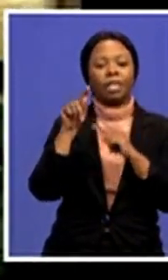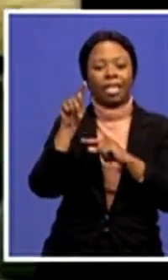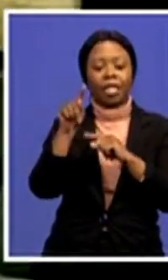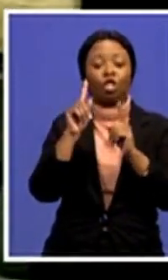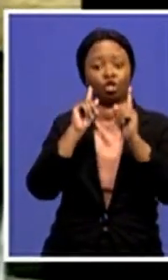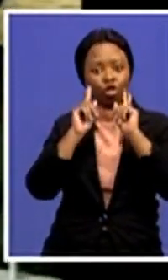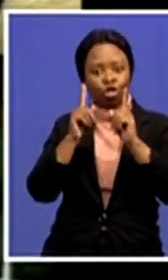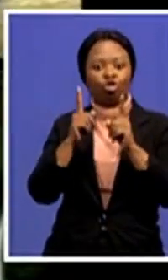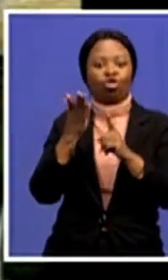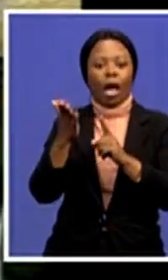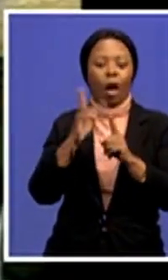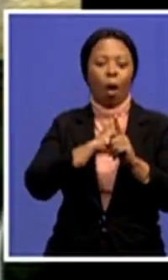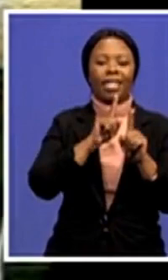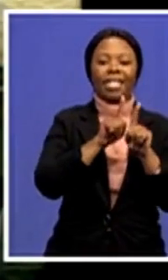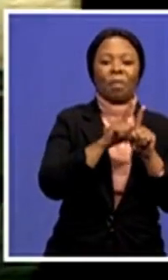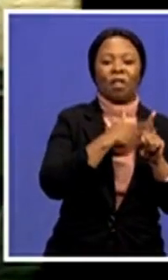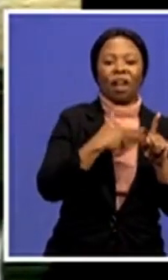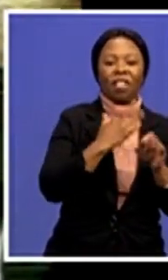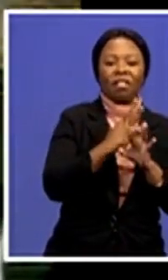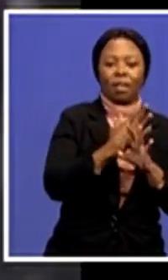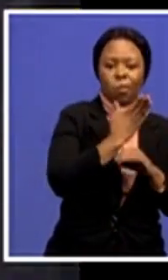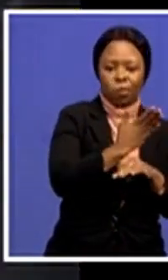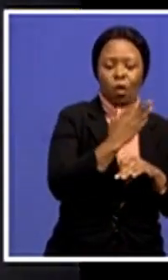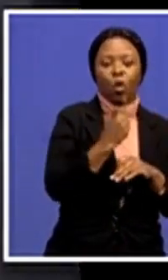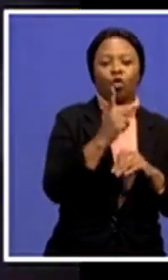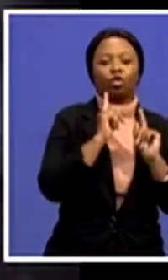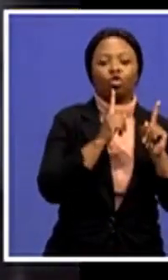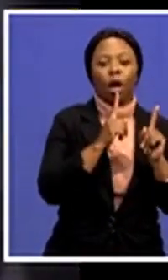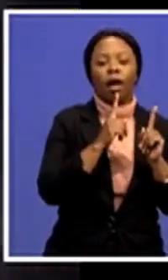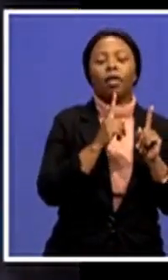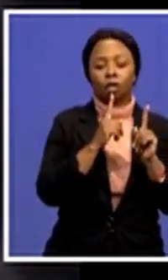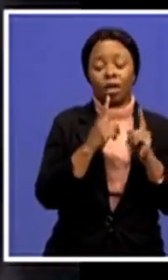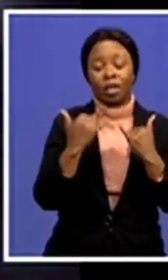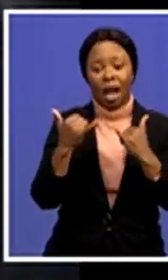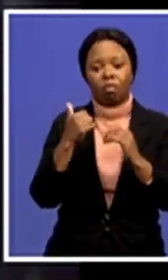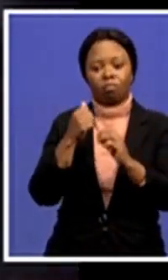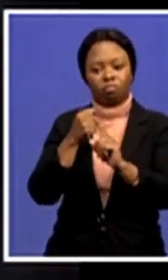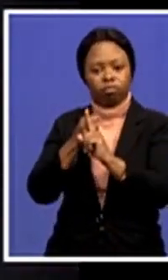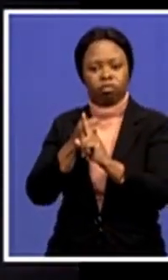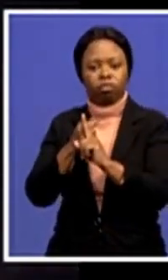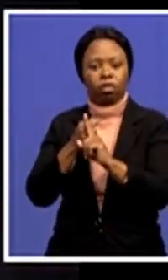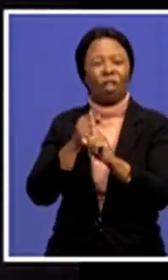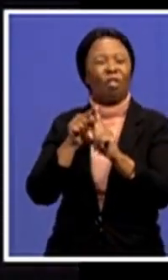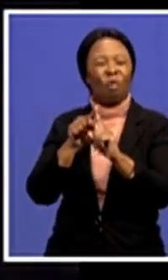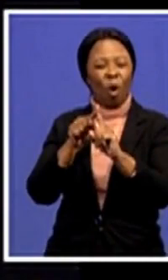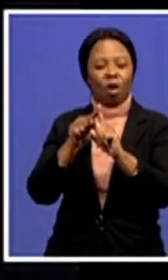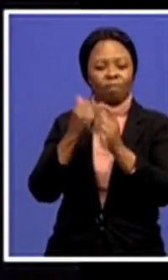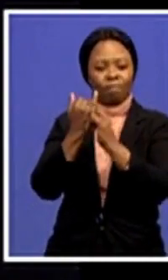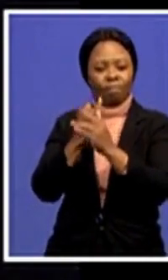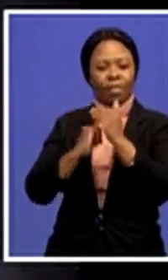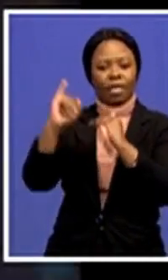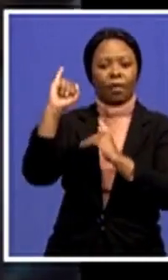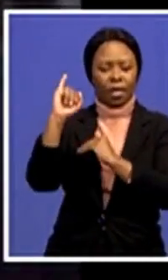him. He was at the forefront of the struggle for independence, first joining the northern Rhodesian African National